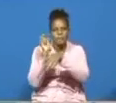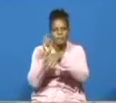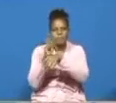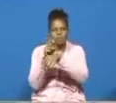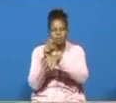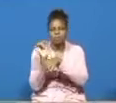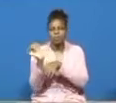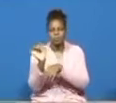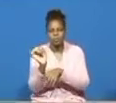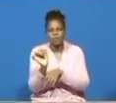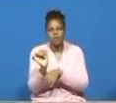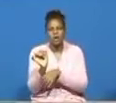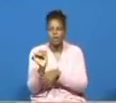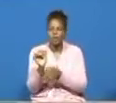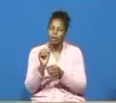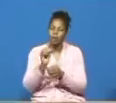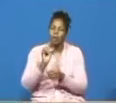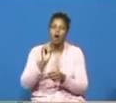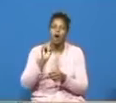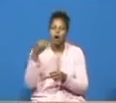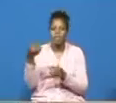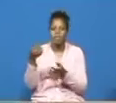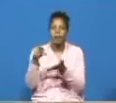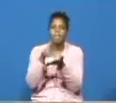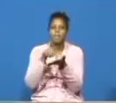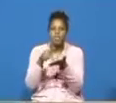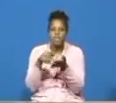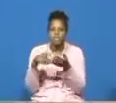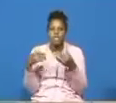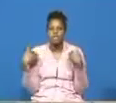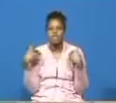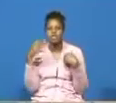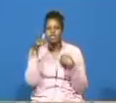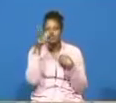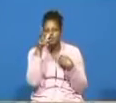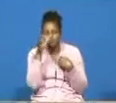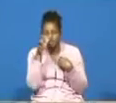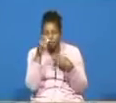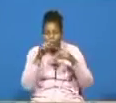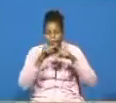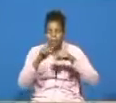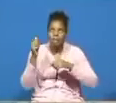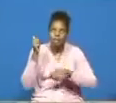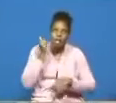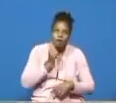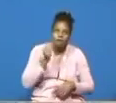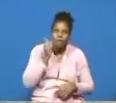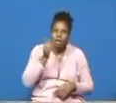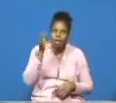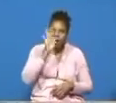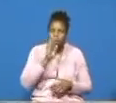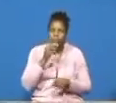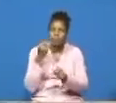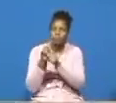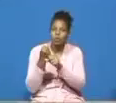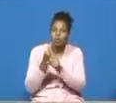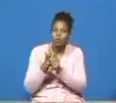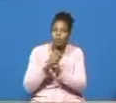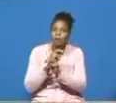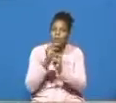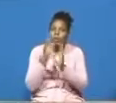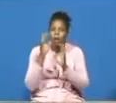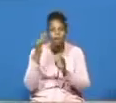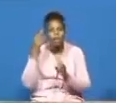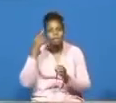uh venomous uh creatures are you with me somebody but every day god was working a miracle